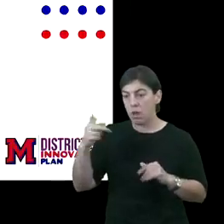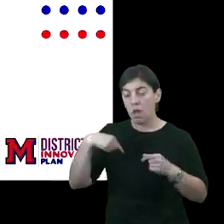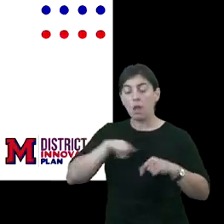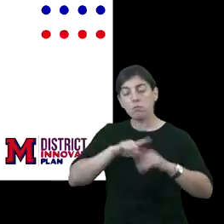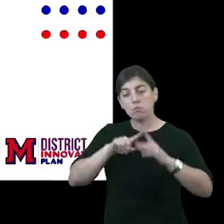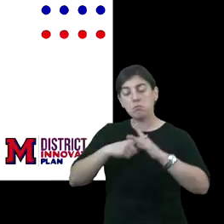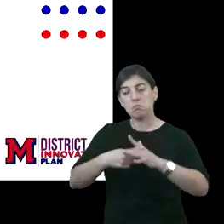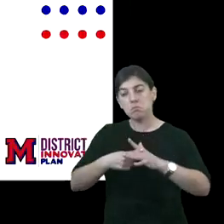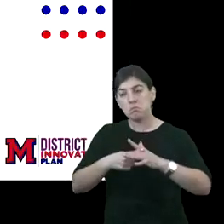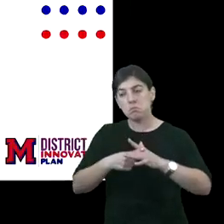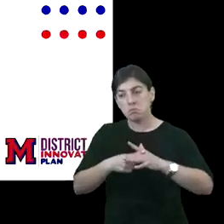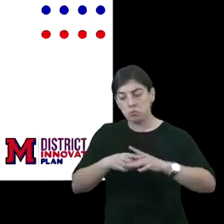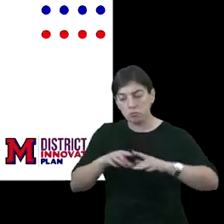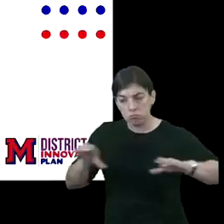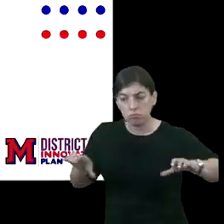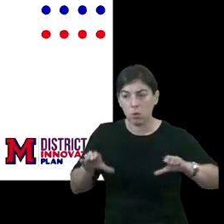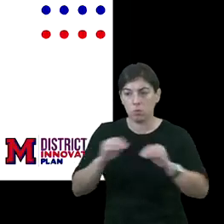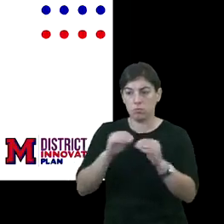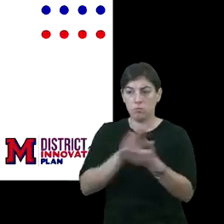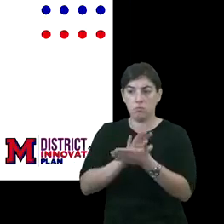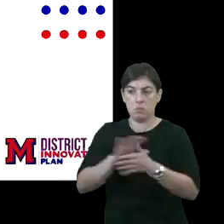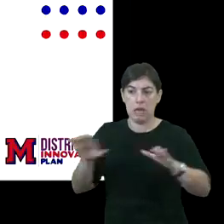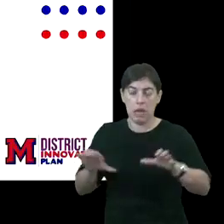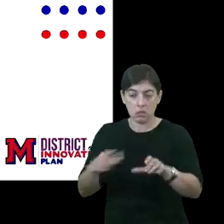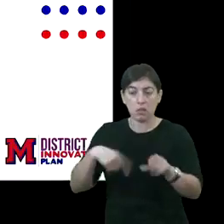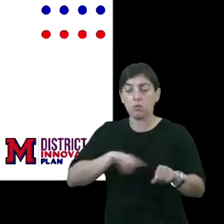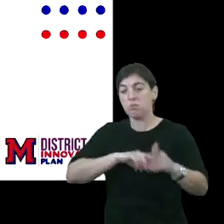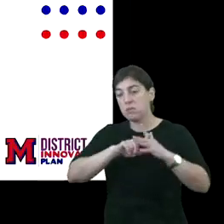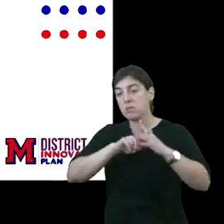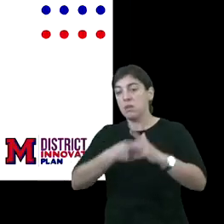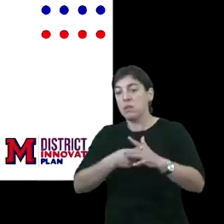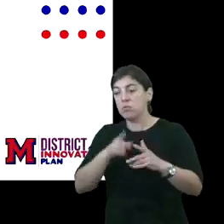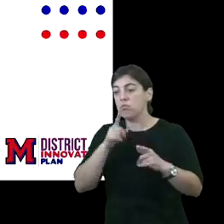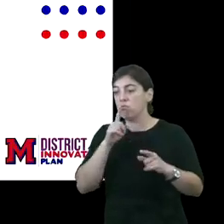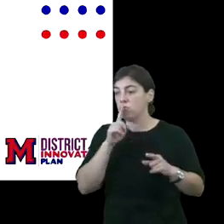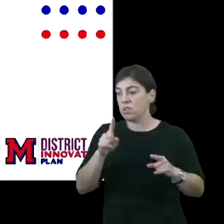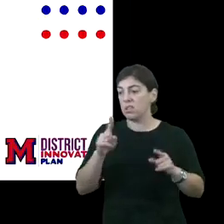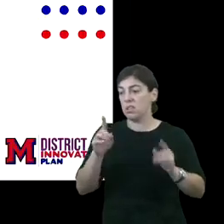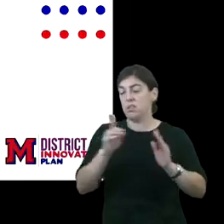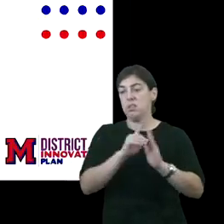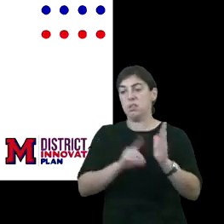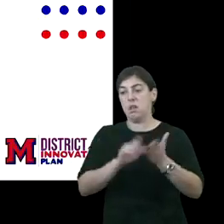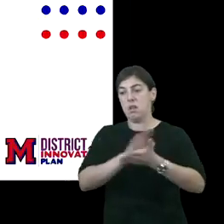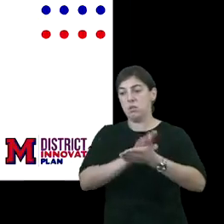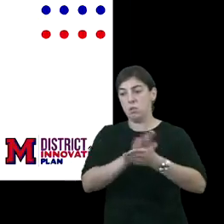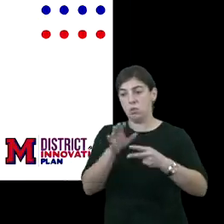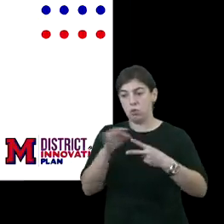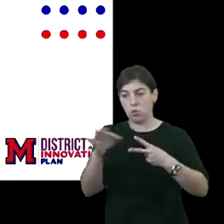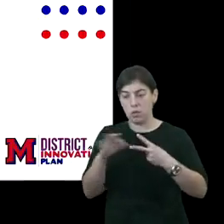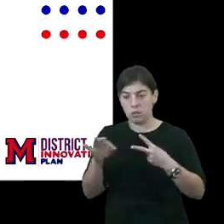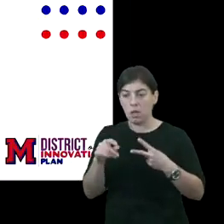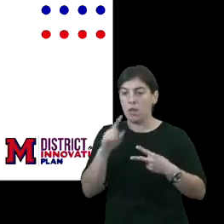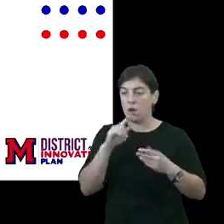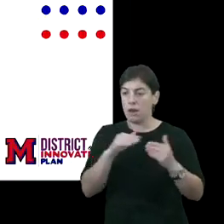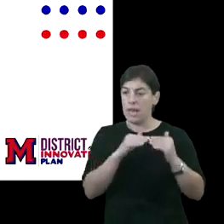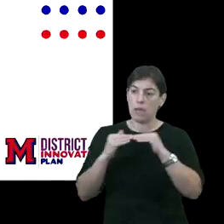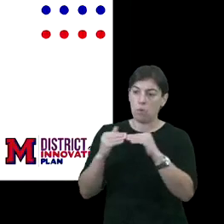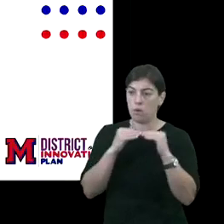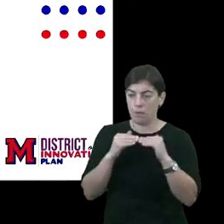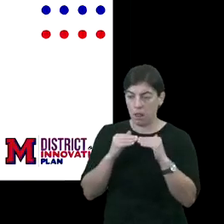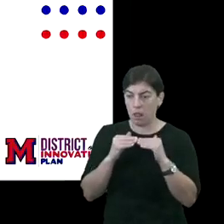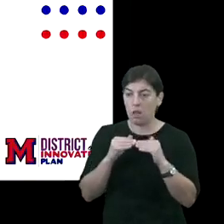begin to take school actions, and as we begin to really design school choices that are equitable